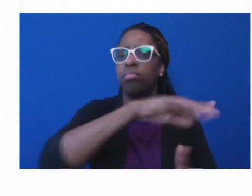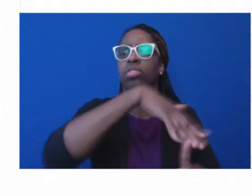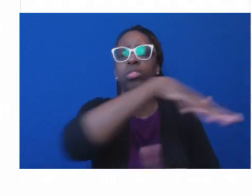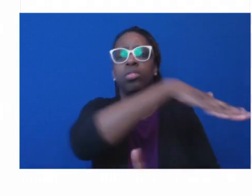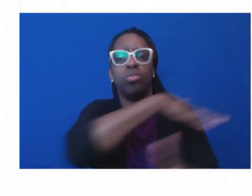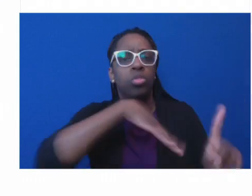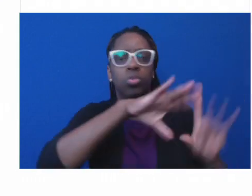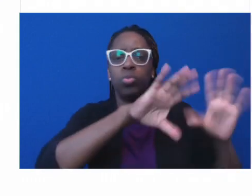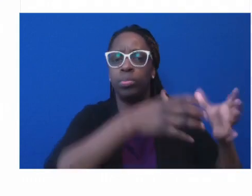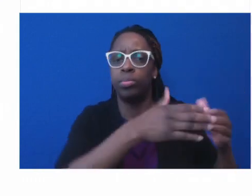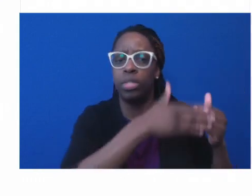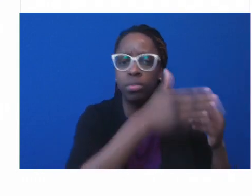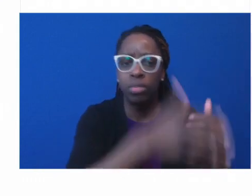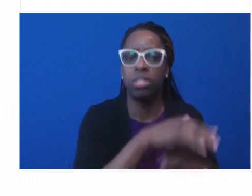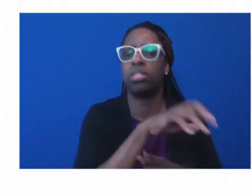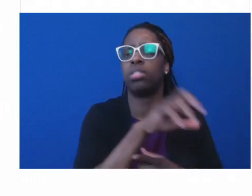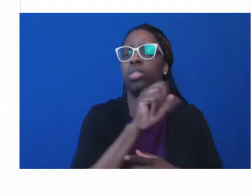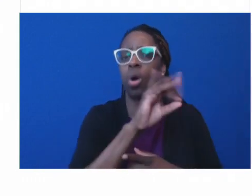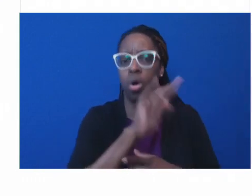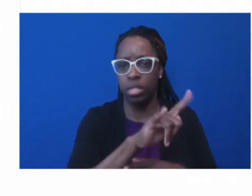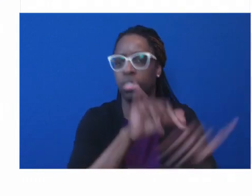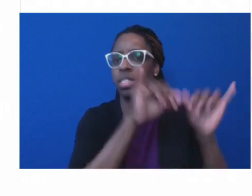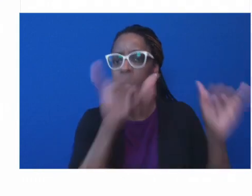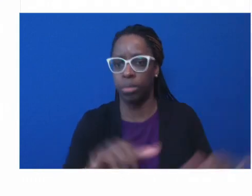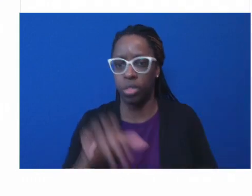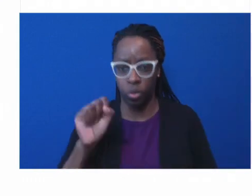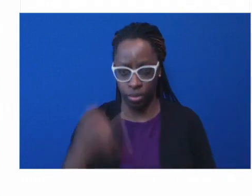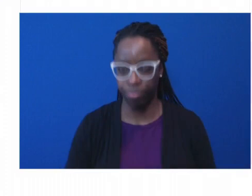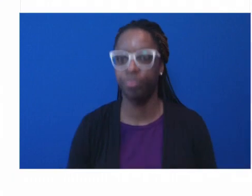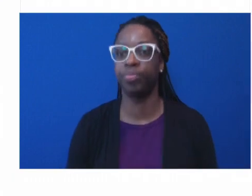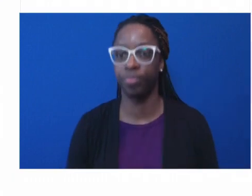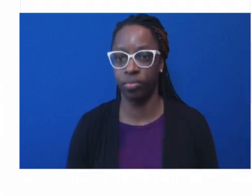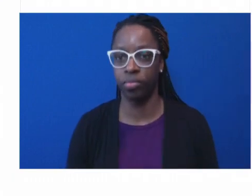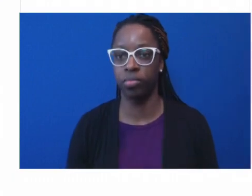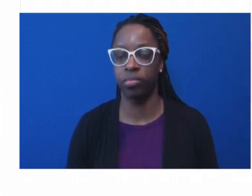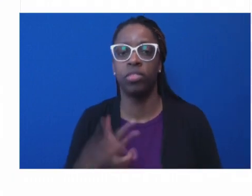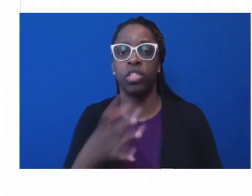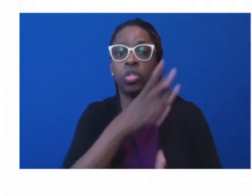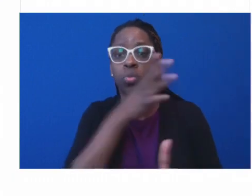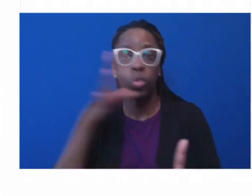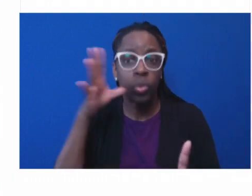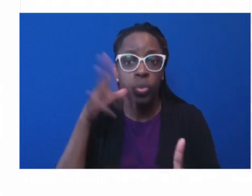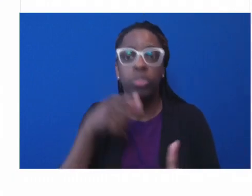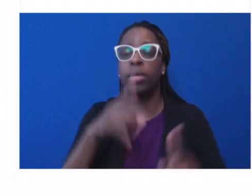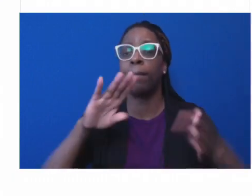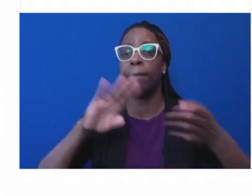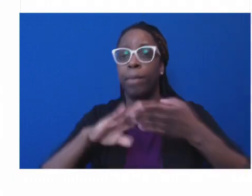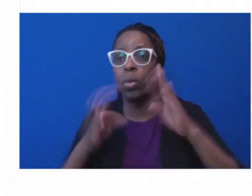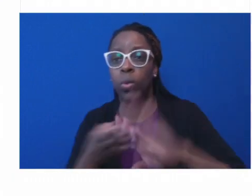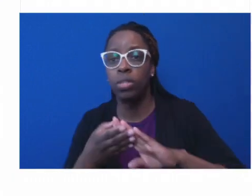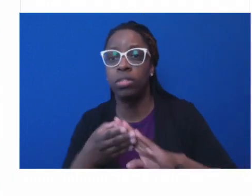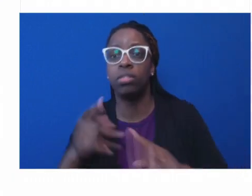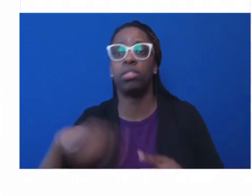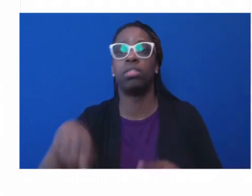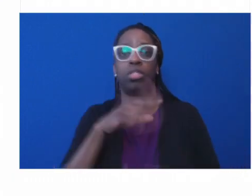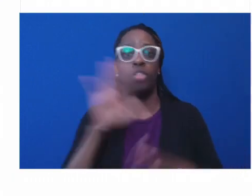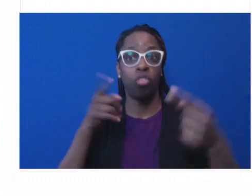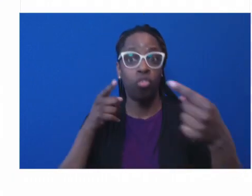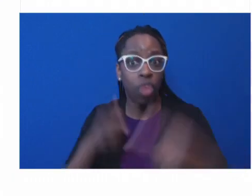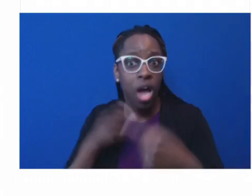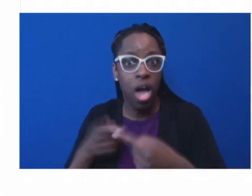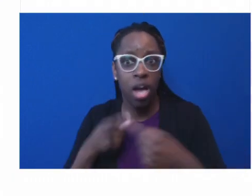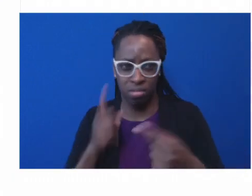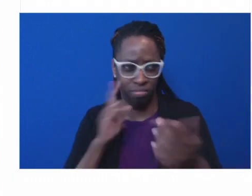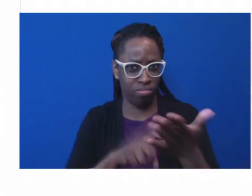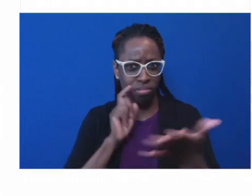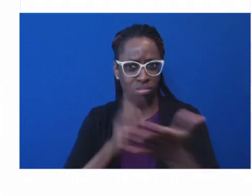hardly exist as in these rural communities, these community members struggle harder to survive on their own. Or as they did in Maine, we heard